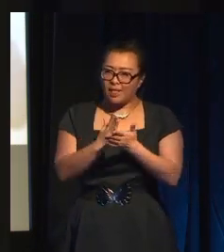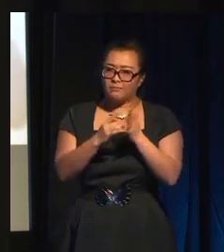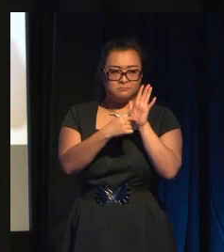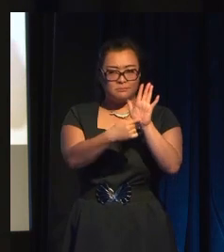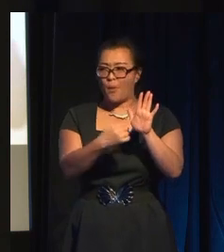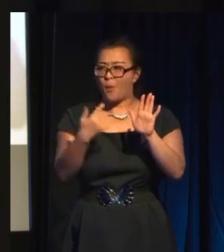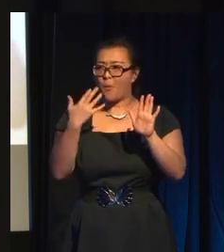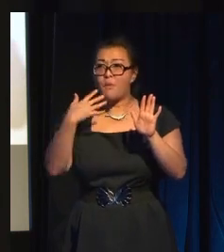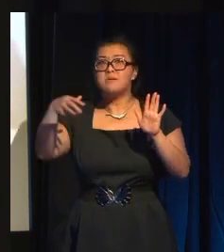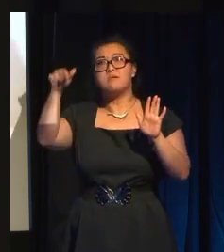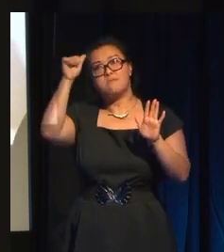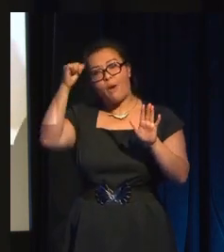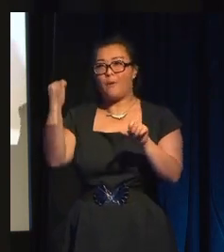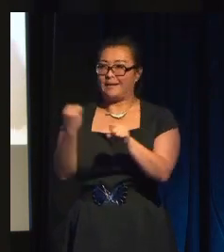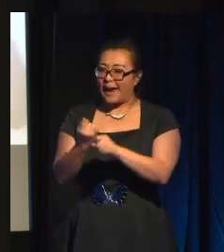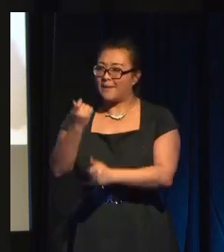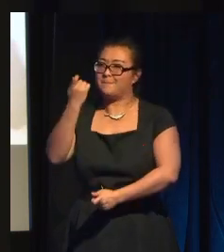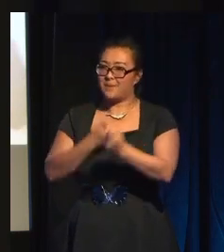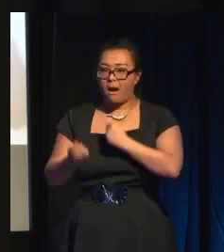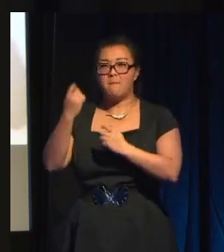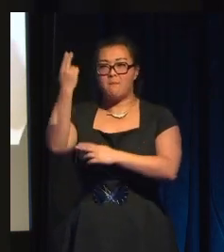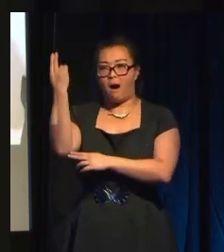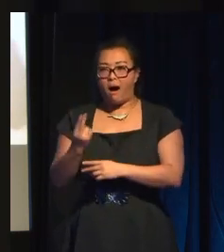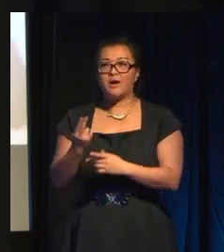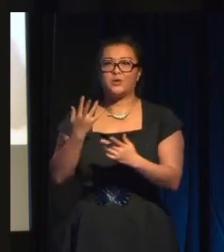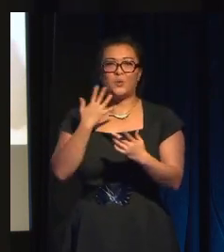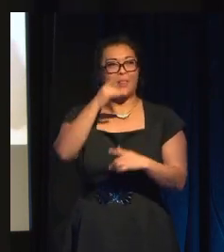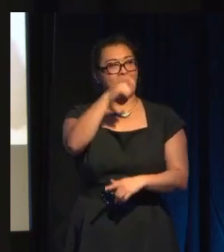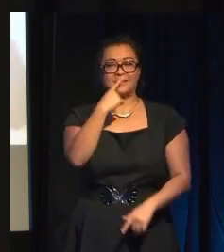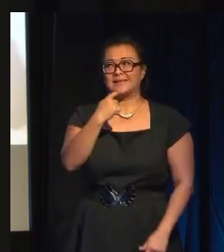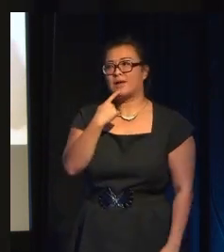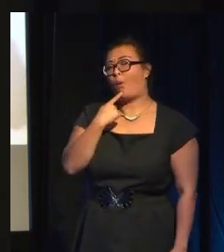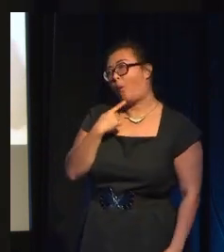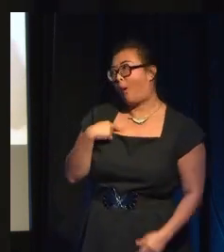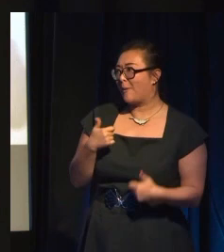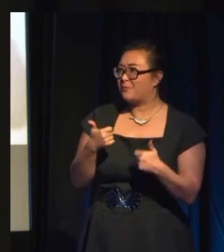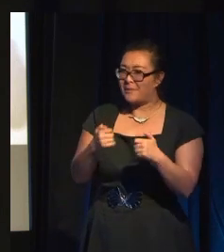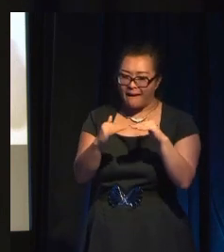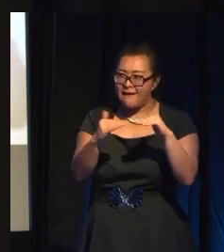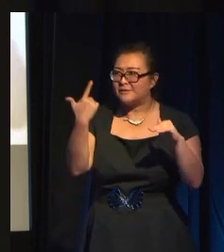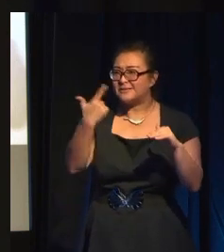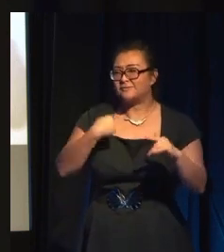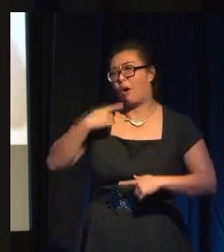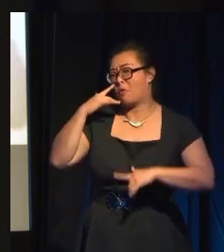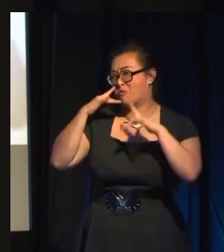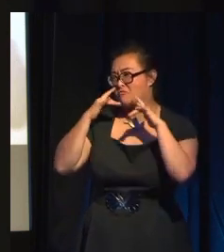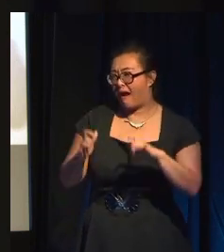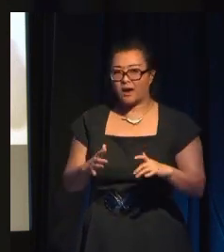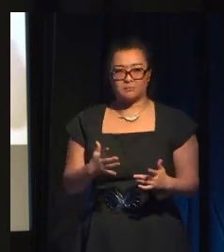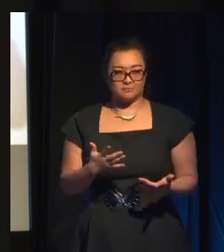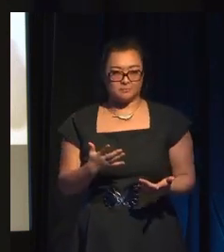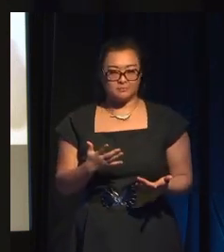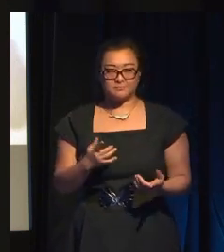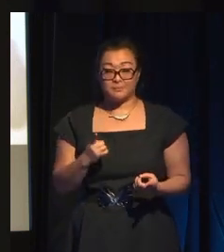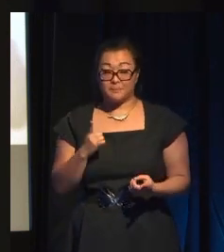And this statement was accompanied with the announcement that Steven Spielberg would collaborate with EA. To bring the